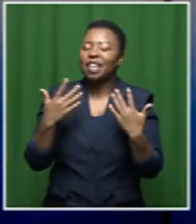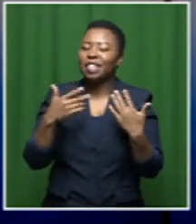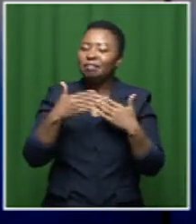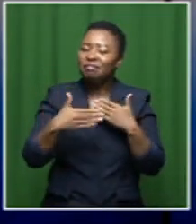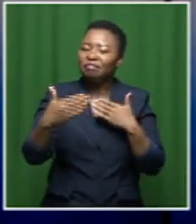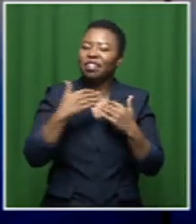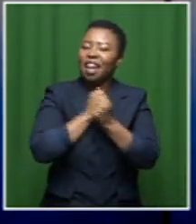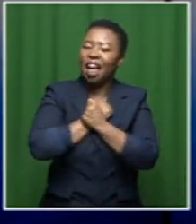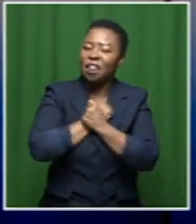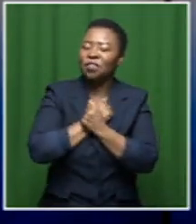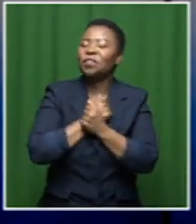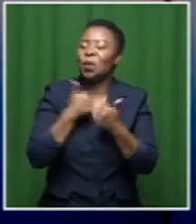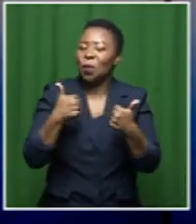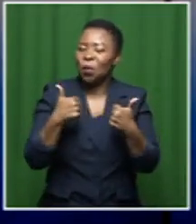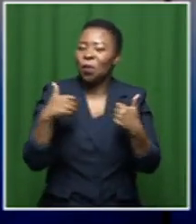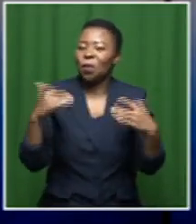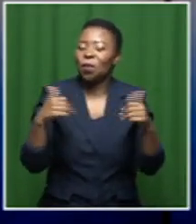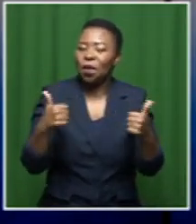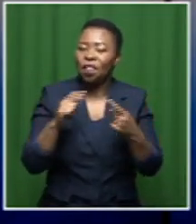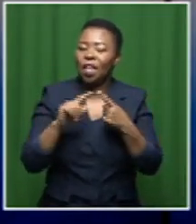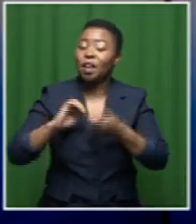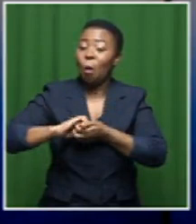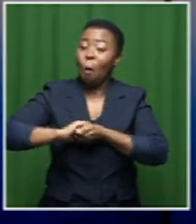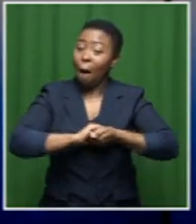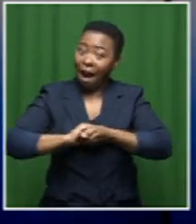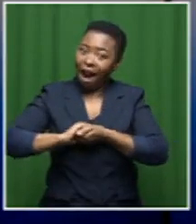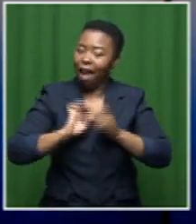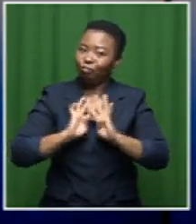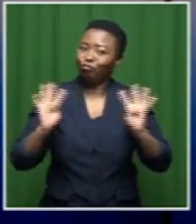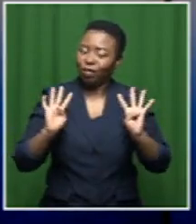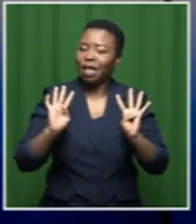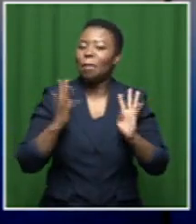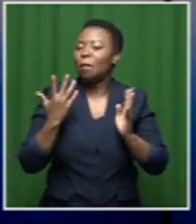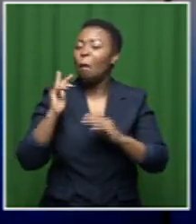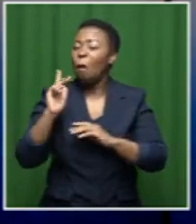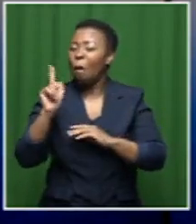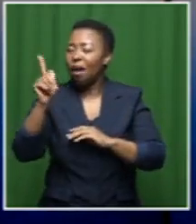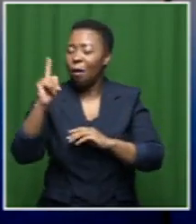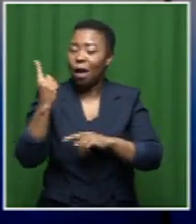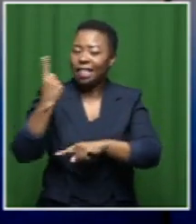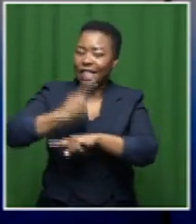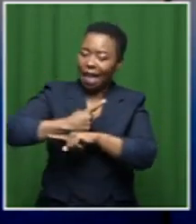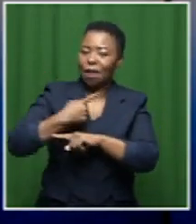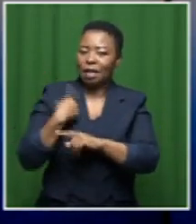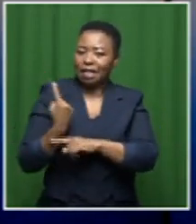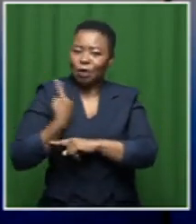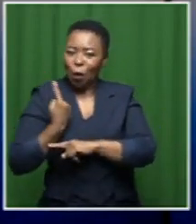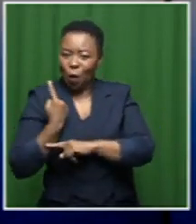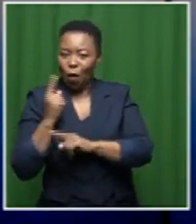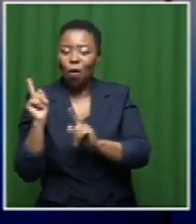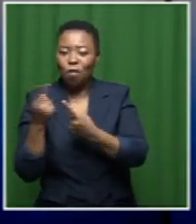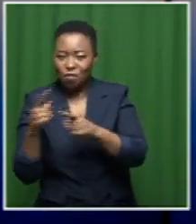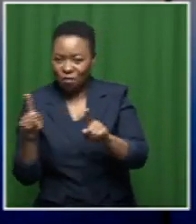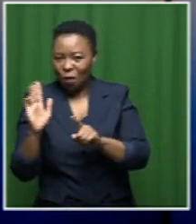it just grew the choir also just made me realize that maybe I want to be a soloist one day and yeah from there on